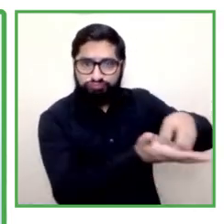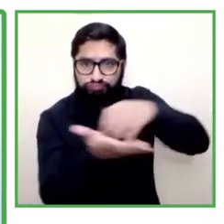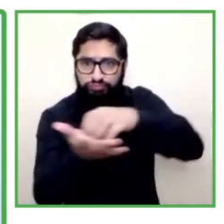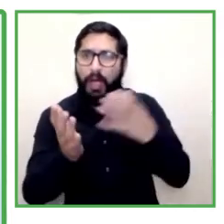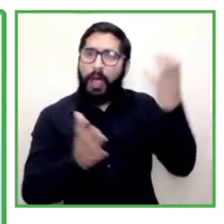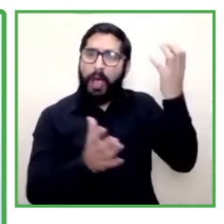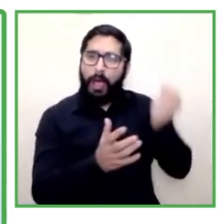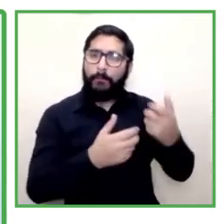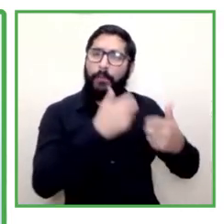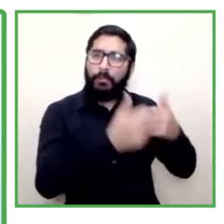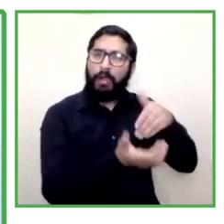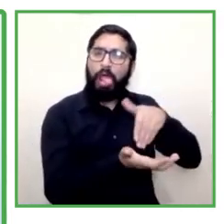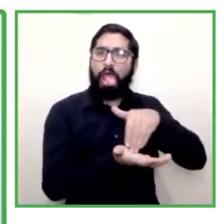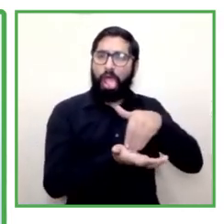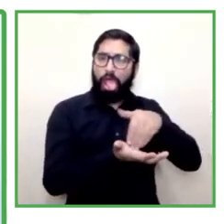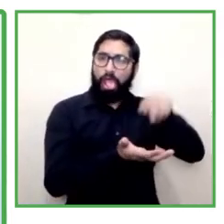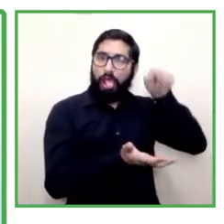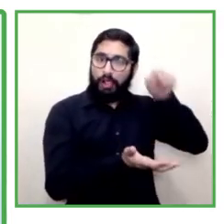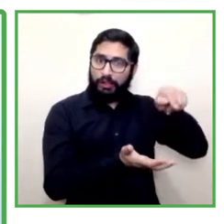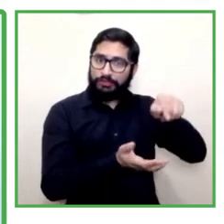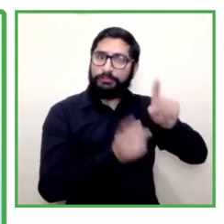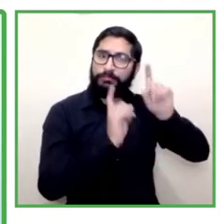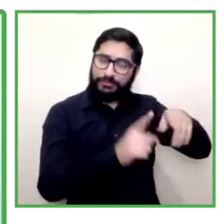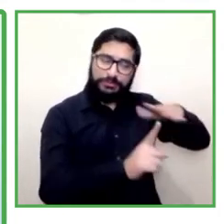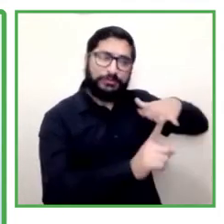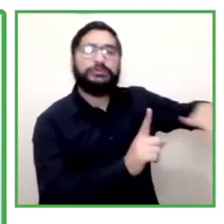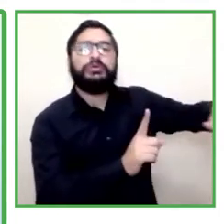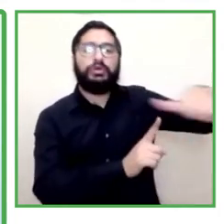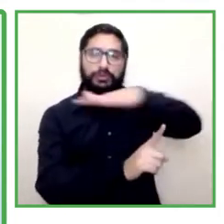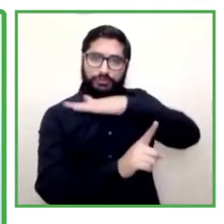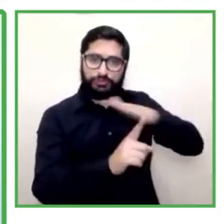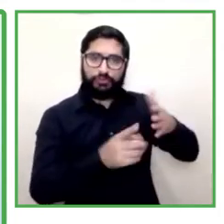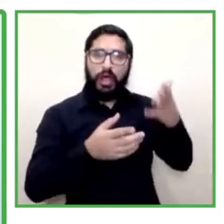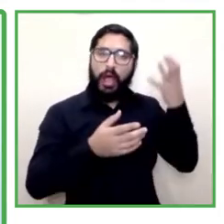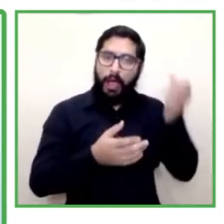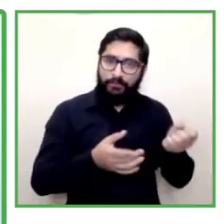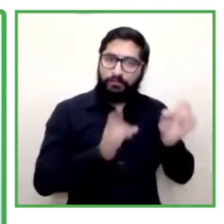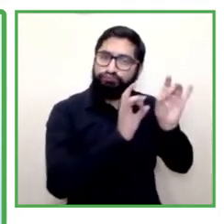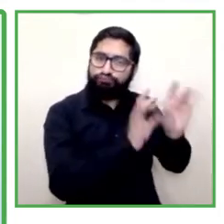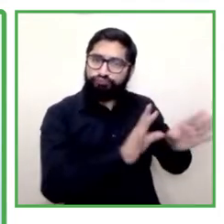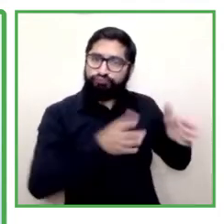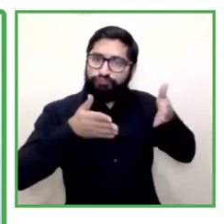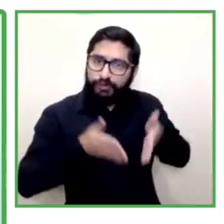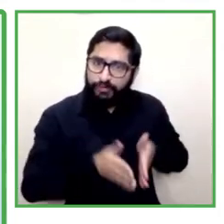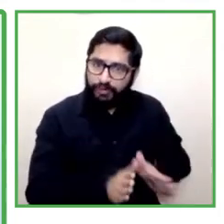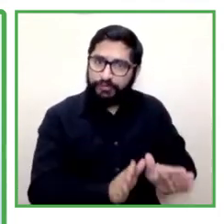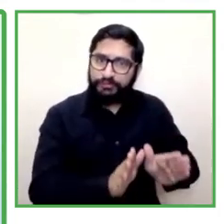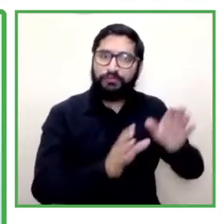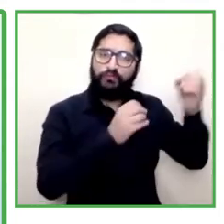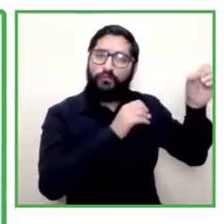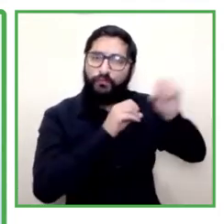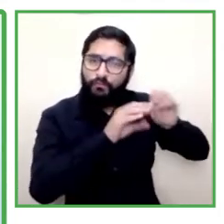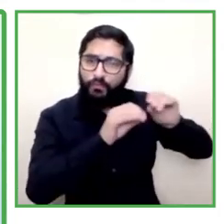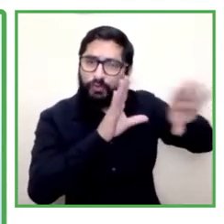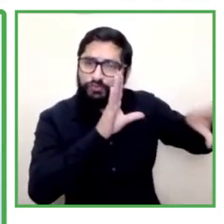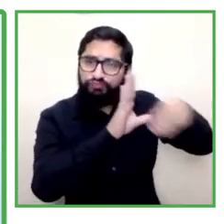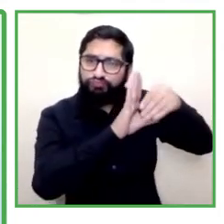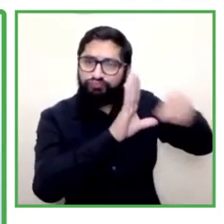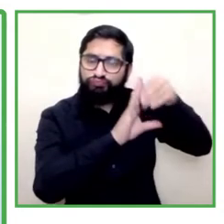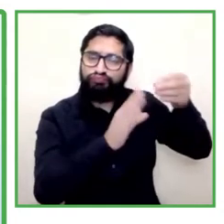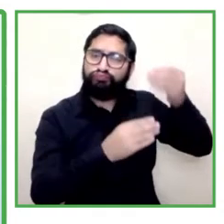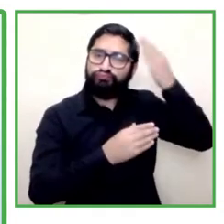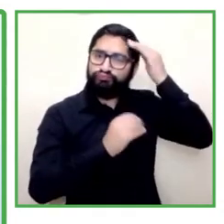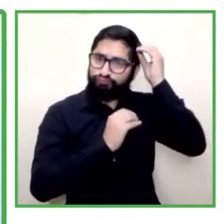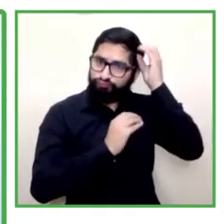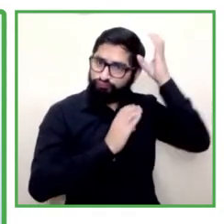in this context this line for people with disabilities is created in the program format about a trabajo seeking to